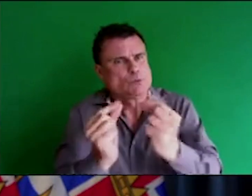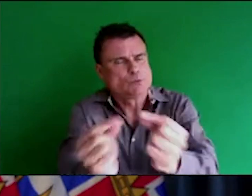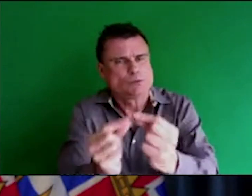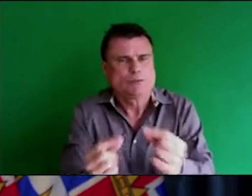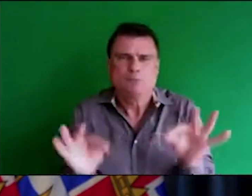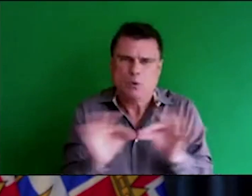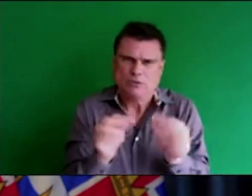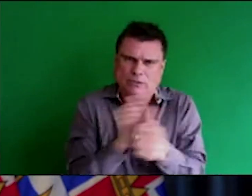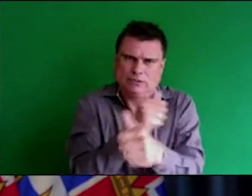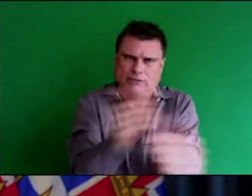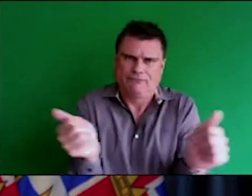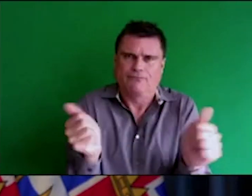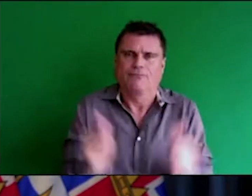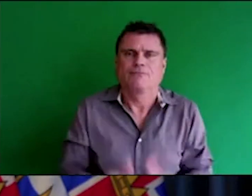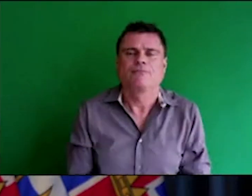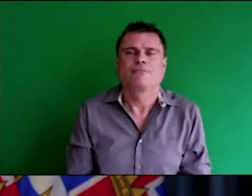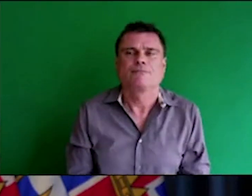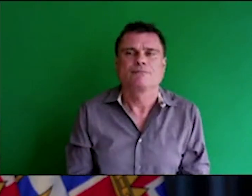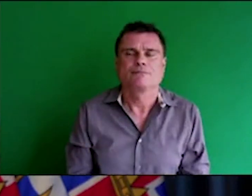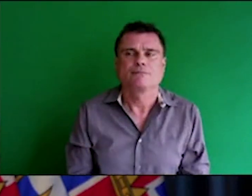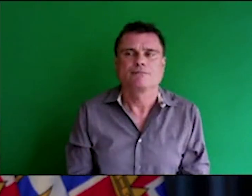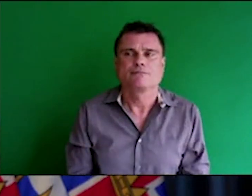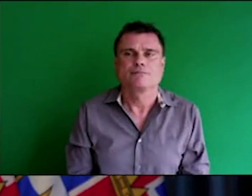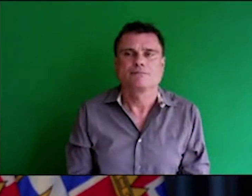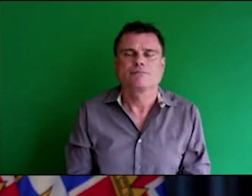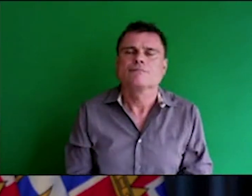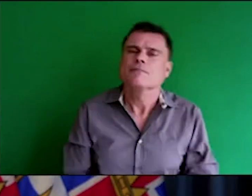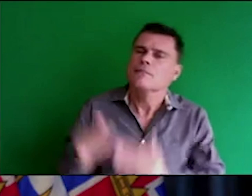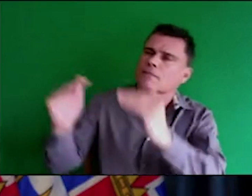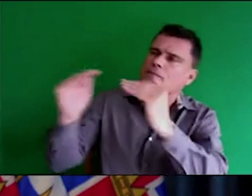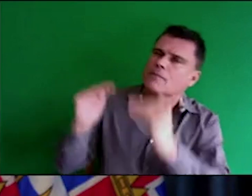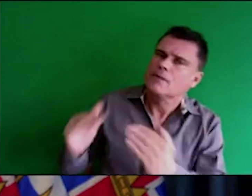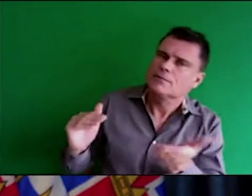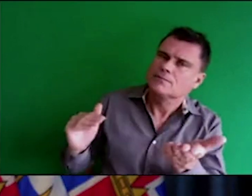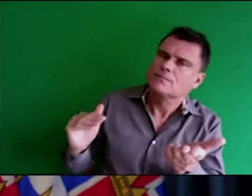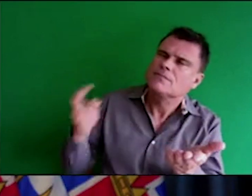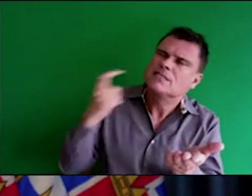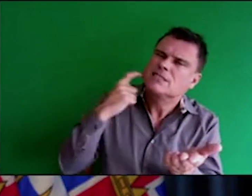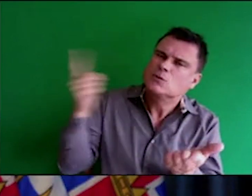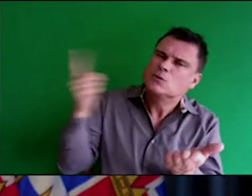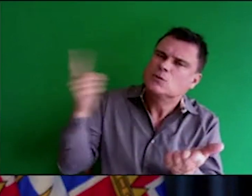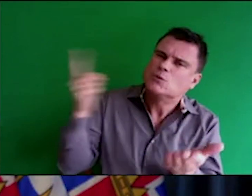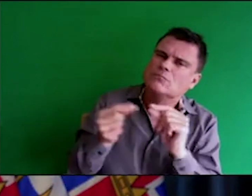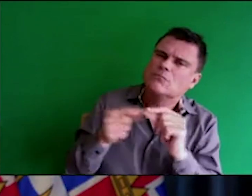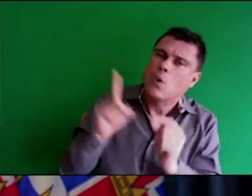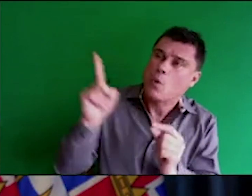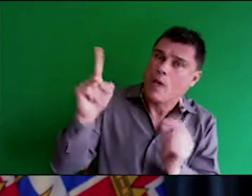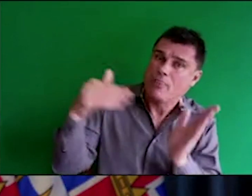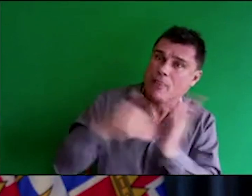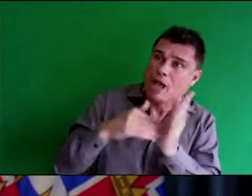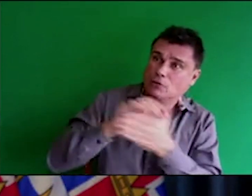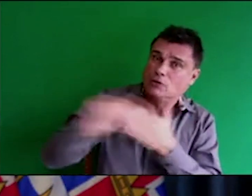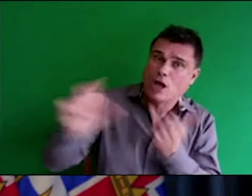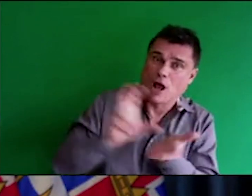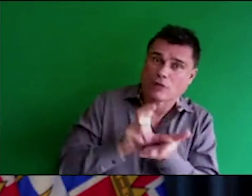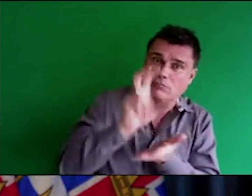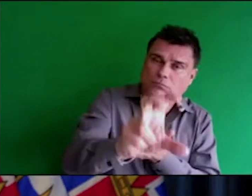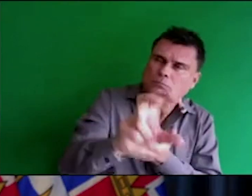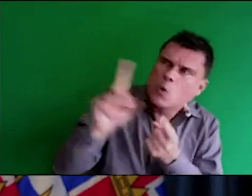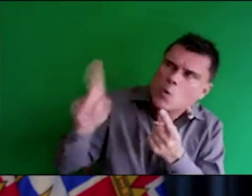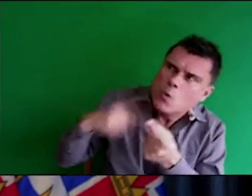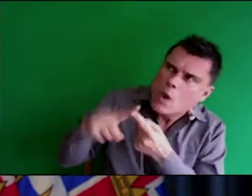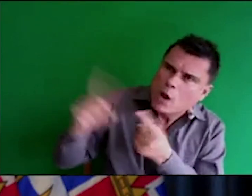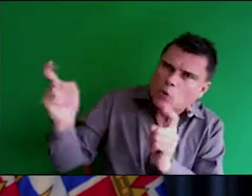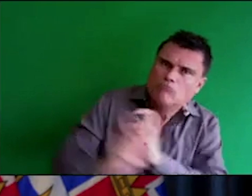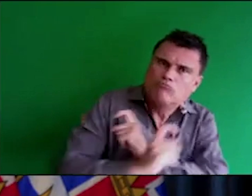that that will arrive in people's pockets and wallets before Christmas? I can't, Keith. I can't guarantee that. Because I